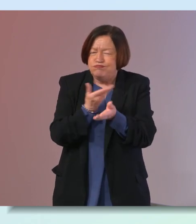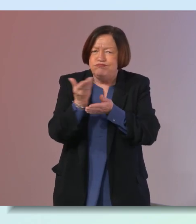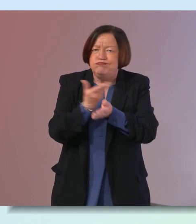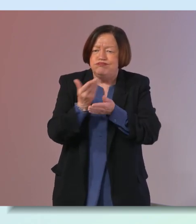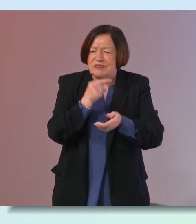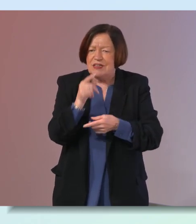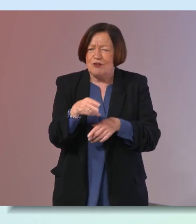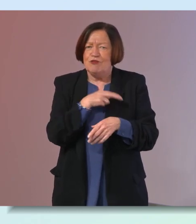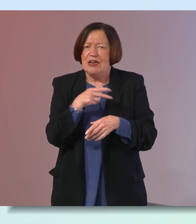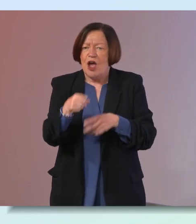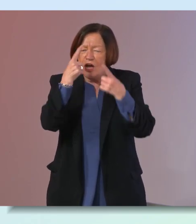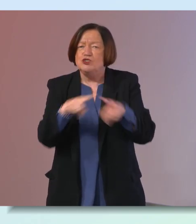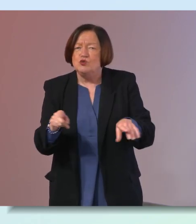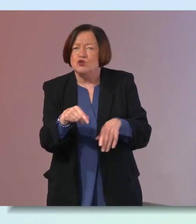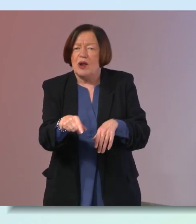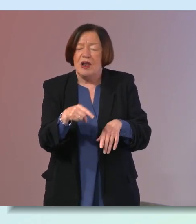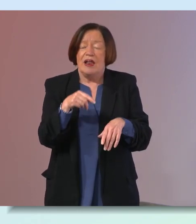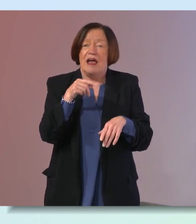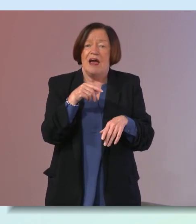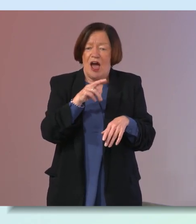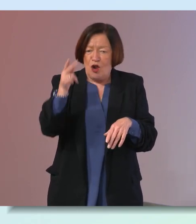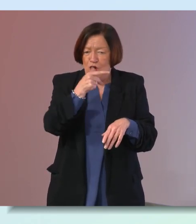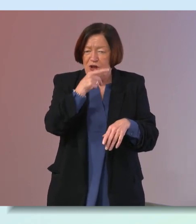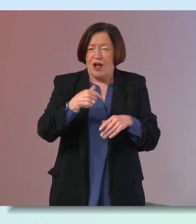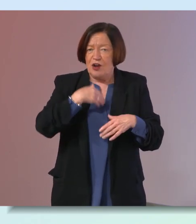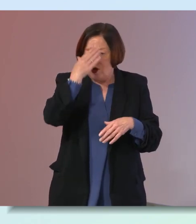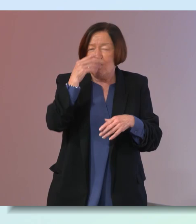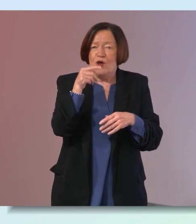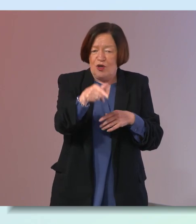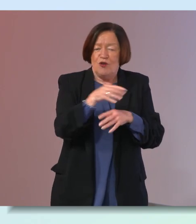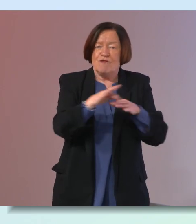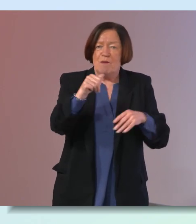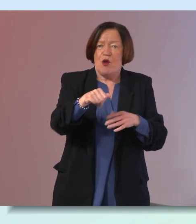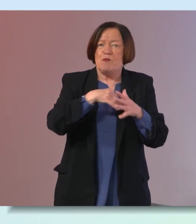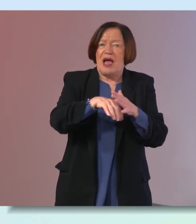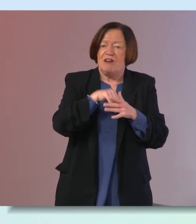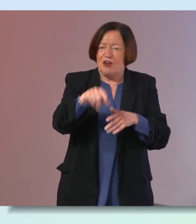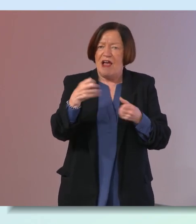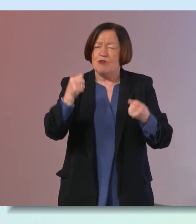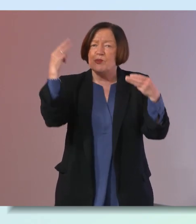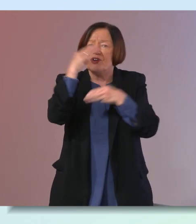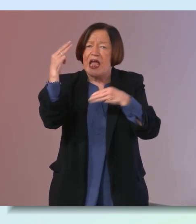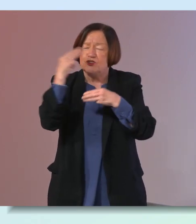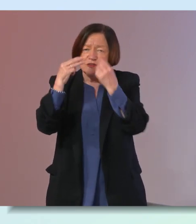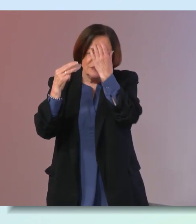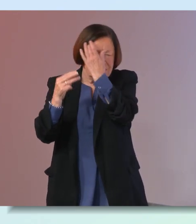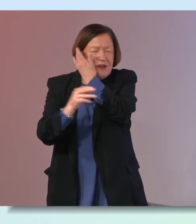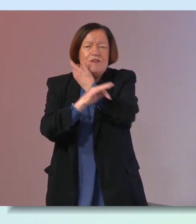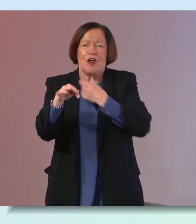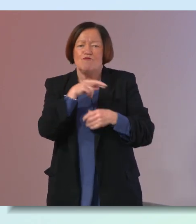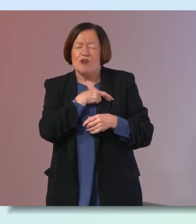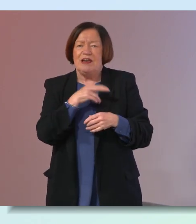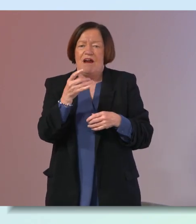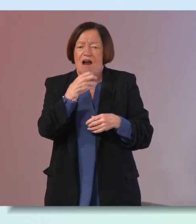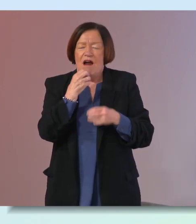this is really unusual and unfortunate for you because i understand your ethnicity seems to be a protection um from really severe